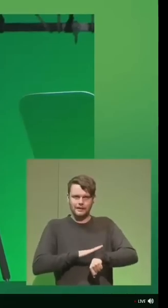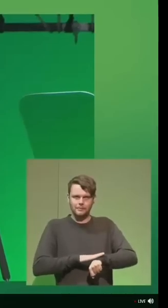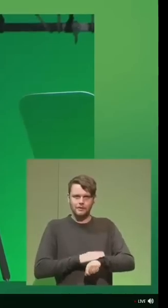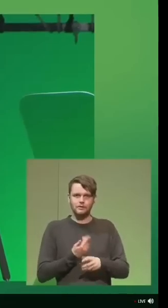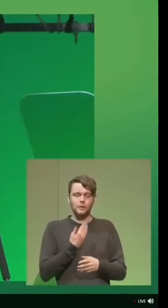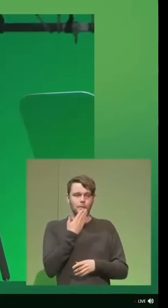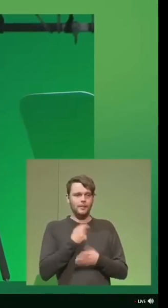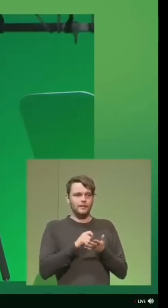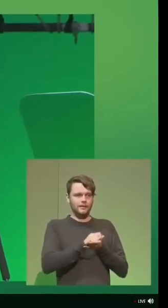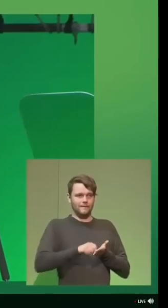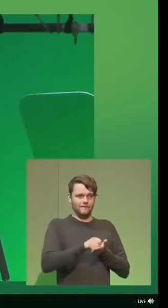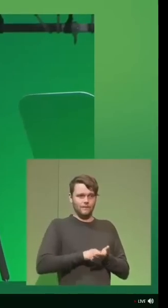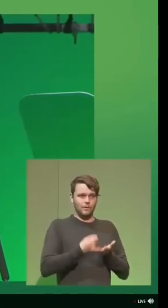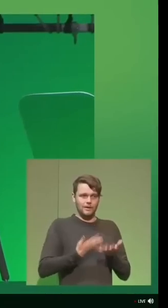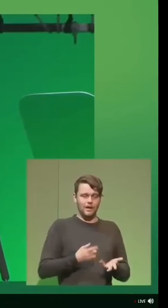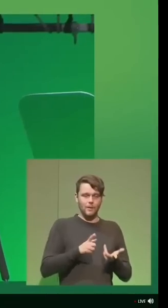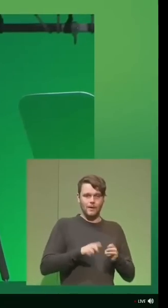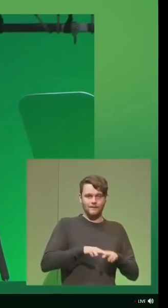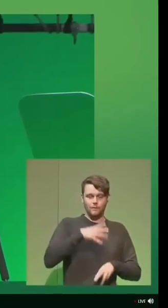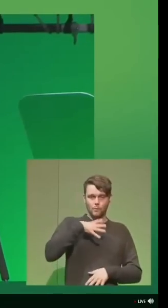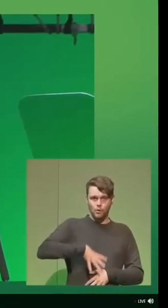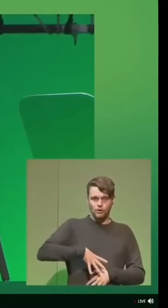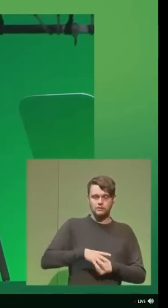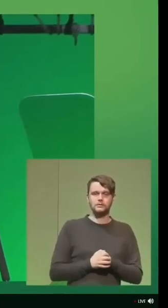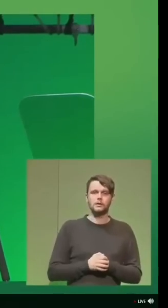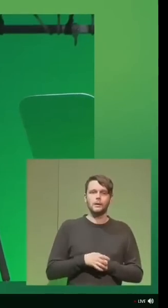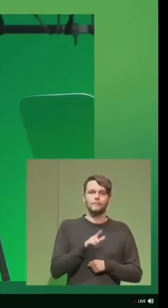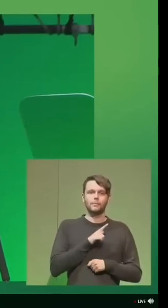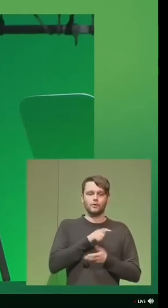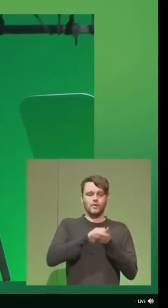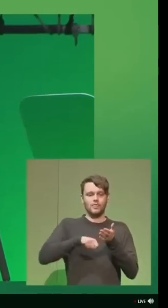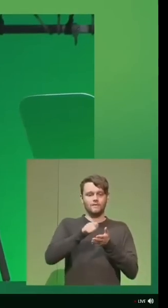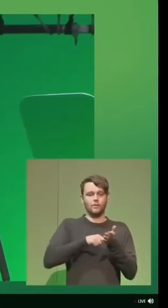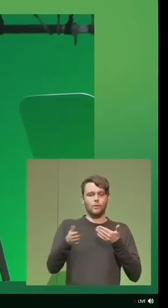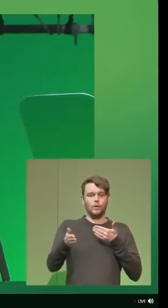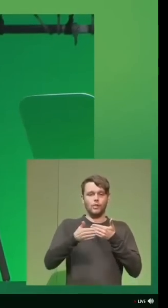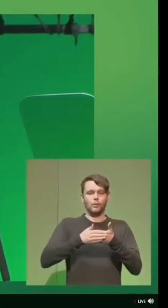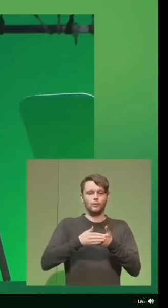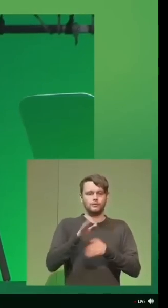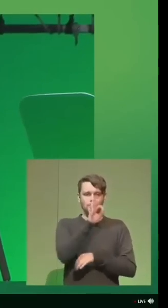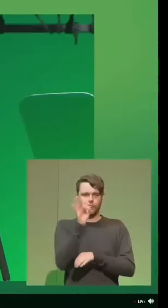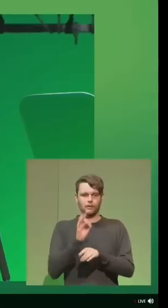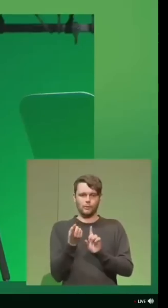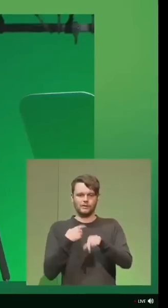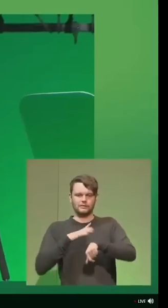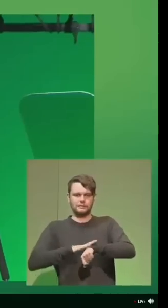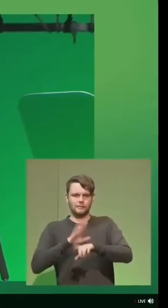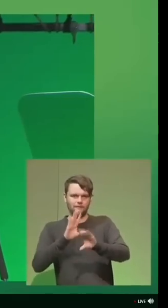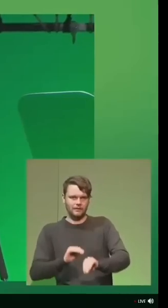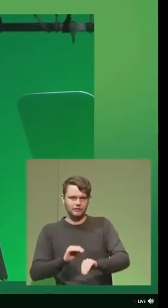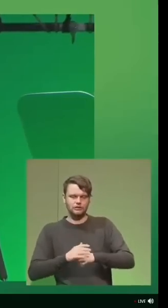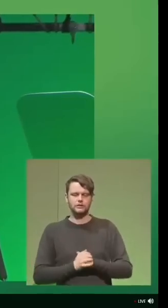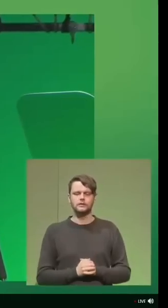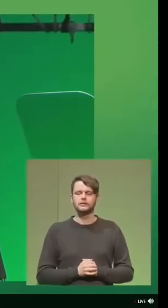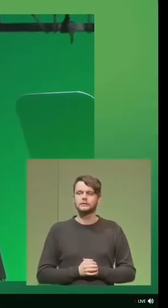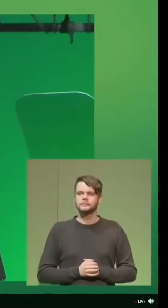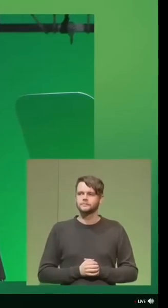please ensure you vote now if you wish to do so, as I'll be closing the voting when the question-and-answer session ends.